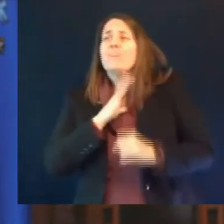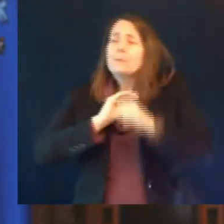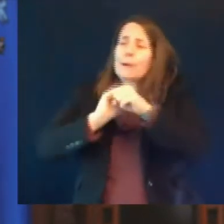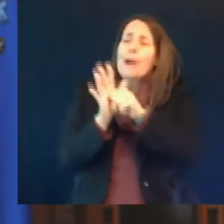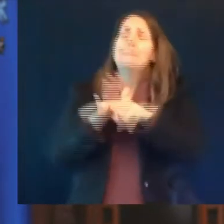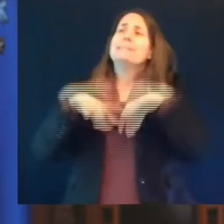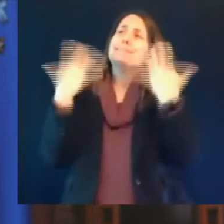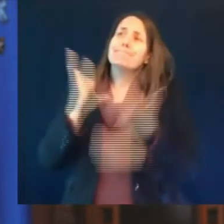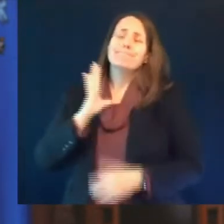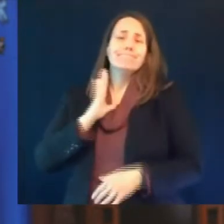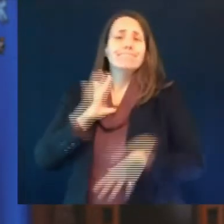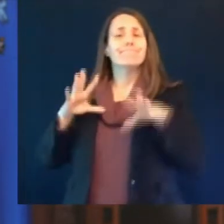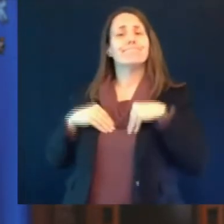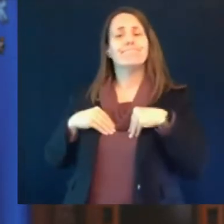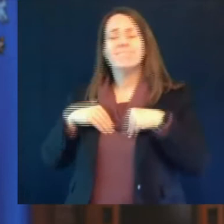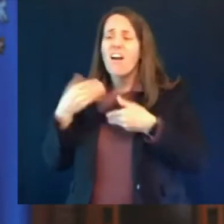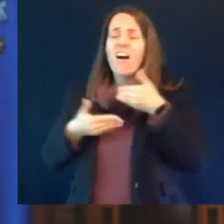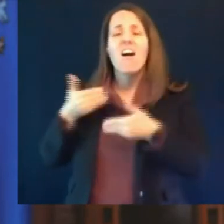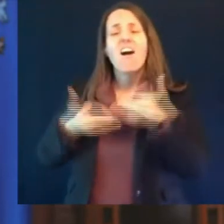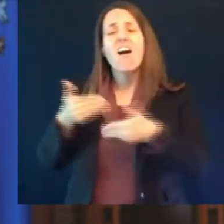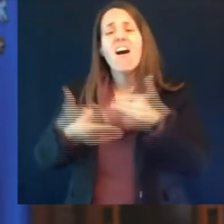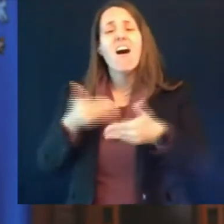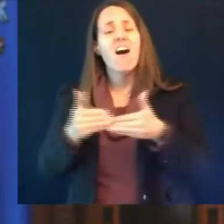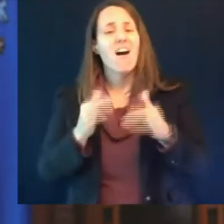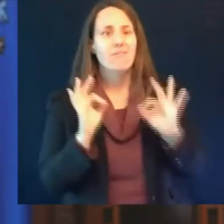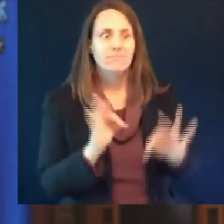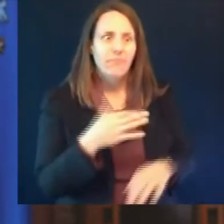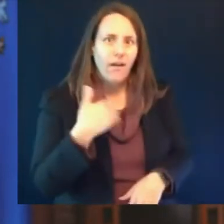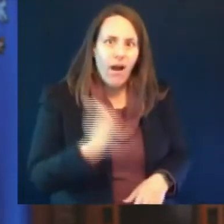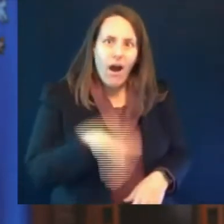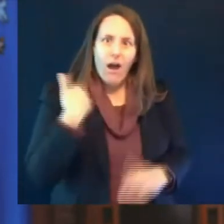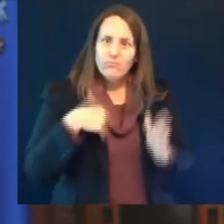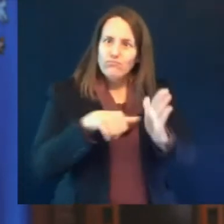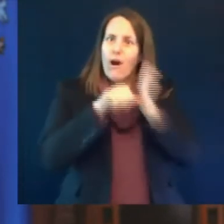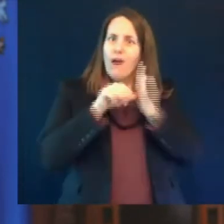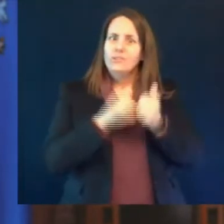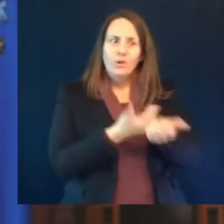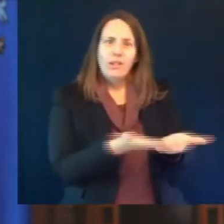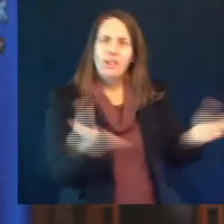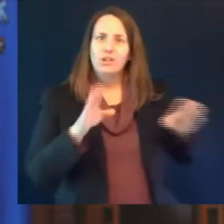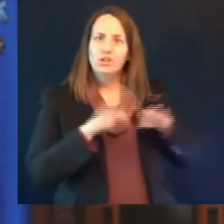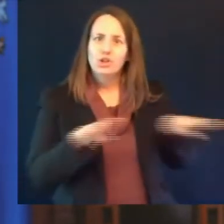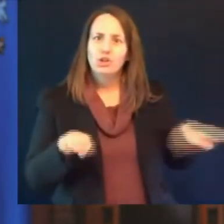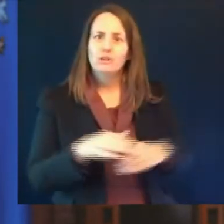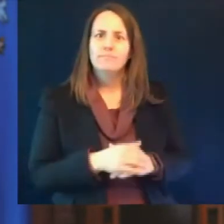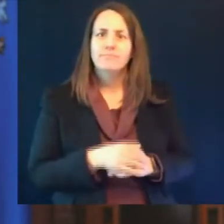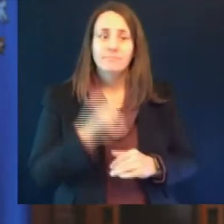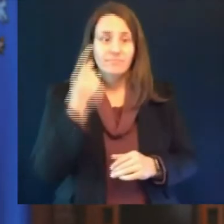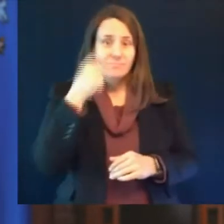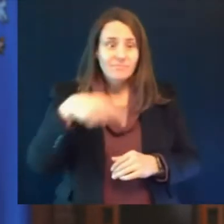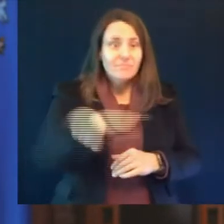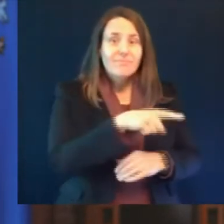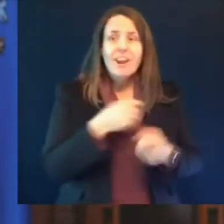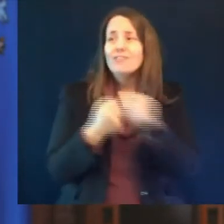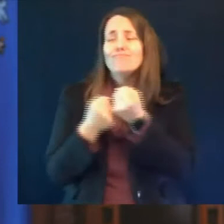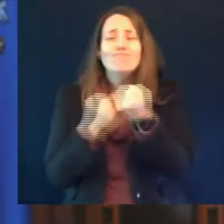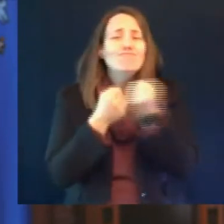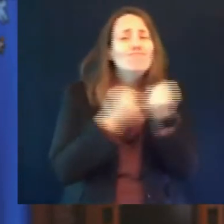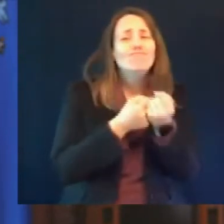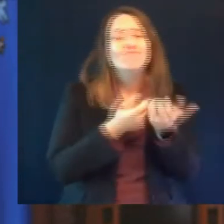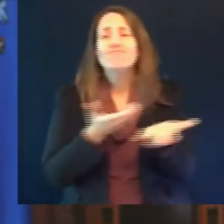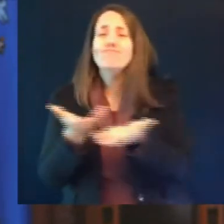conversations around mental health and to support one another but it hasn't been easy and they are struggling